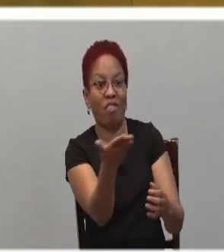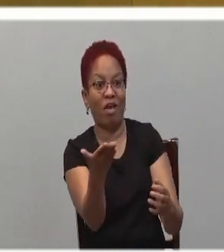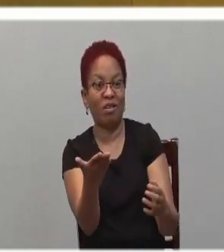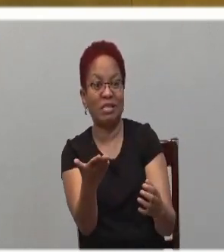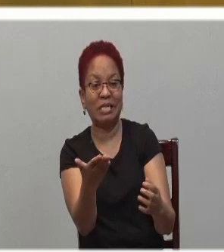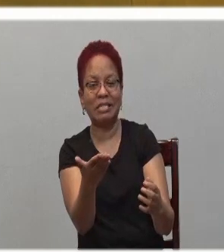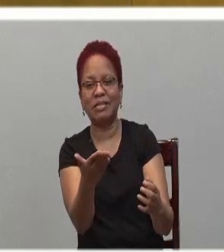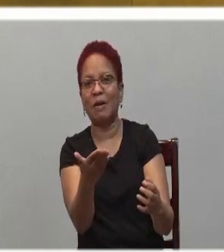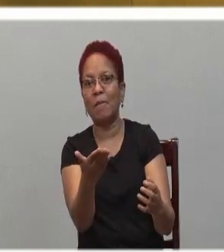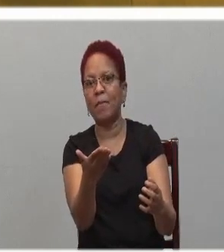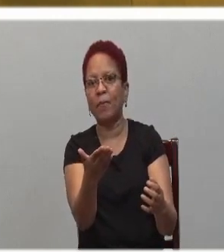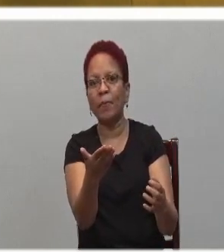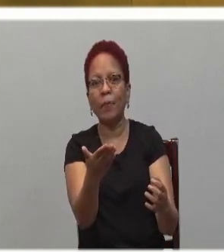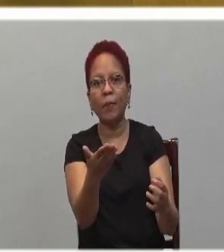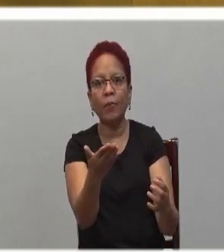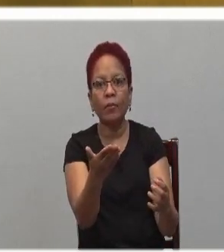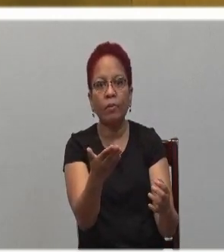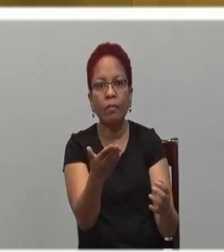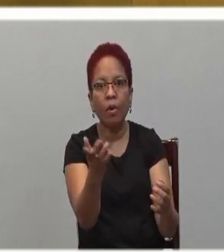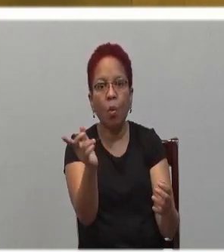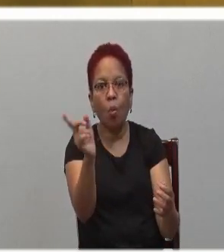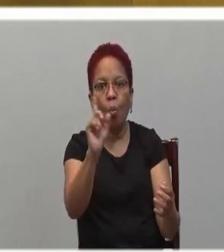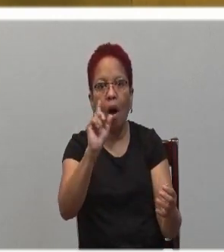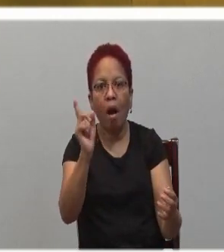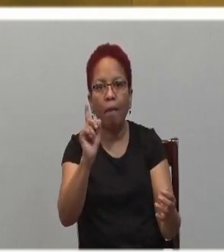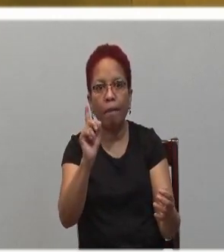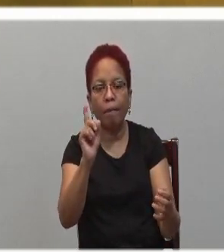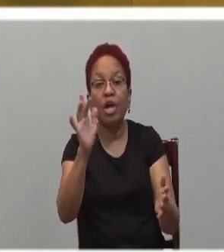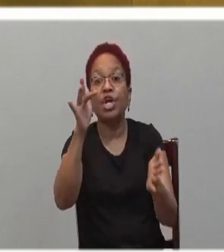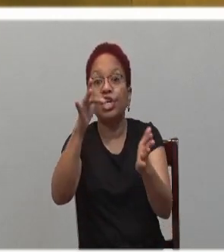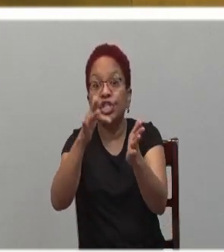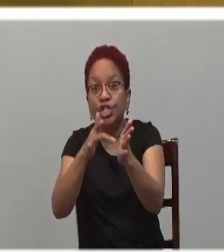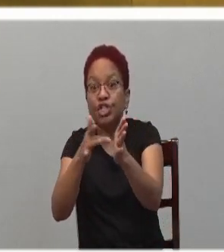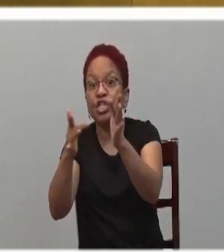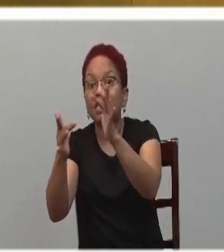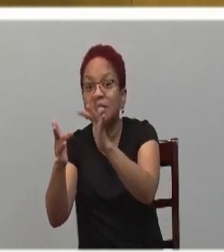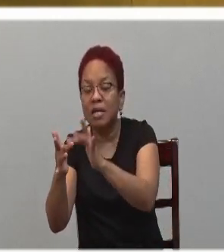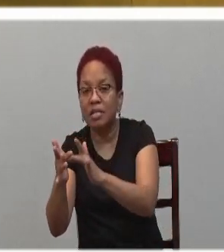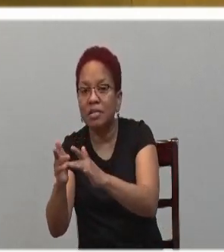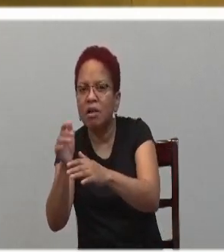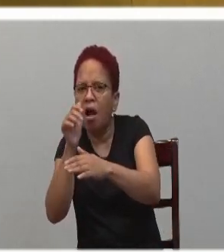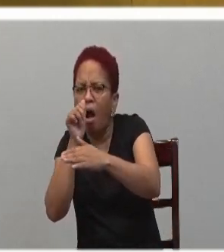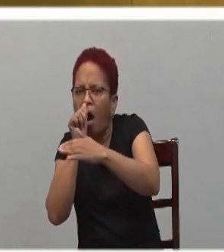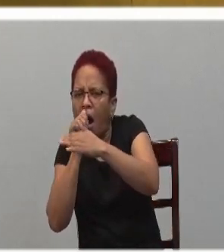It is in Jesus, the powerless, that you will find rest.